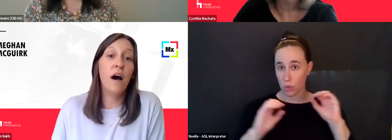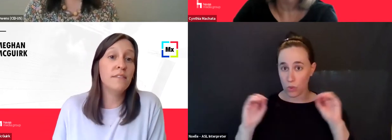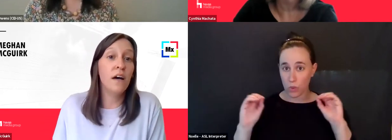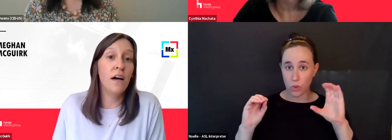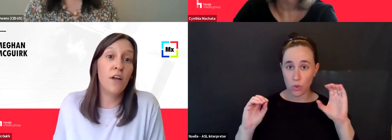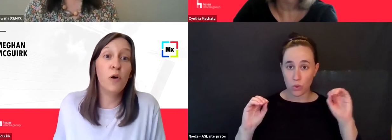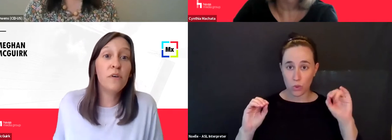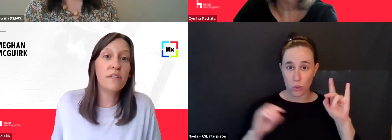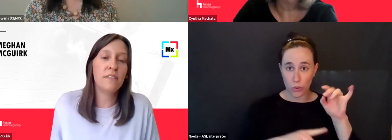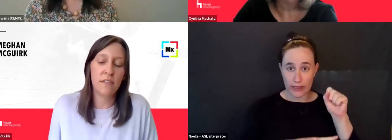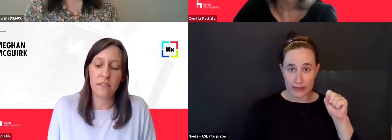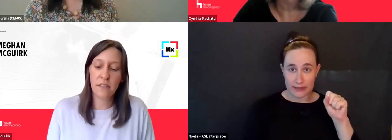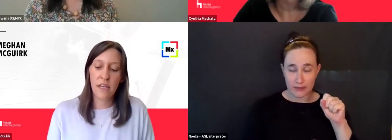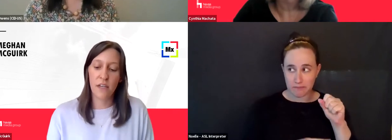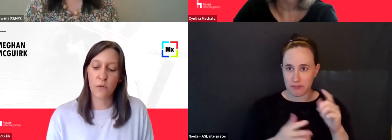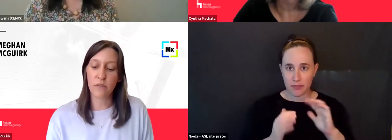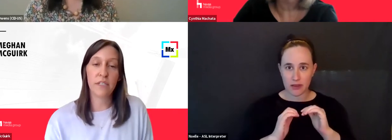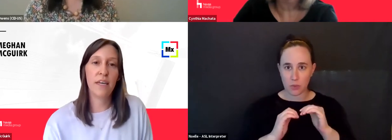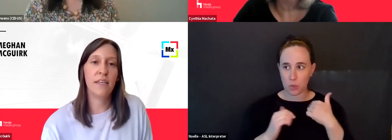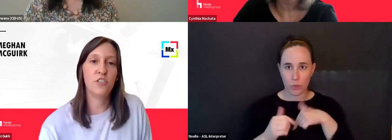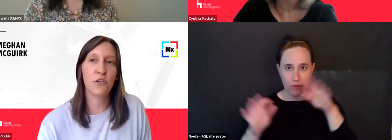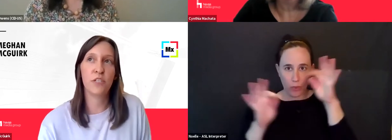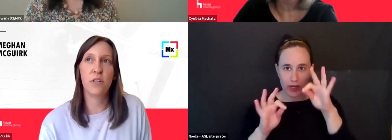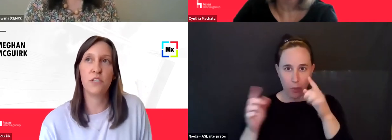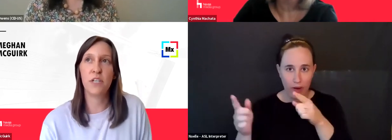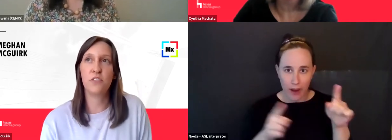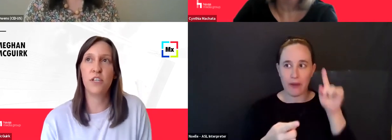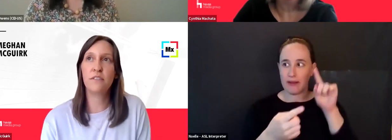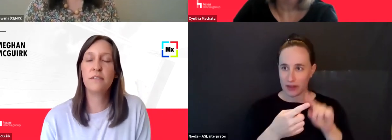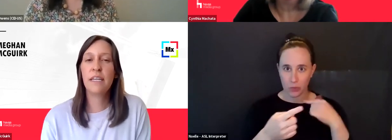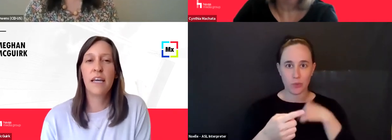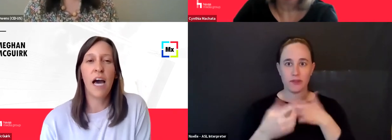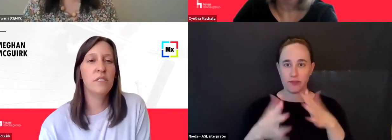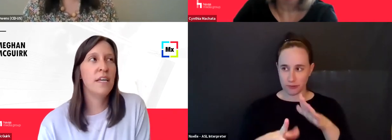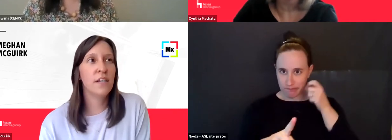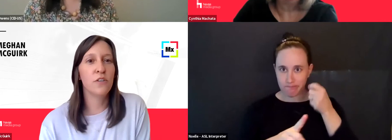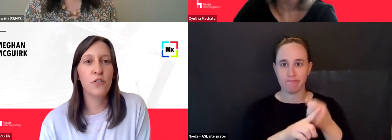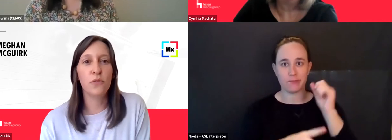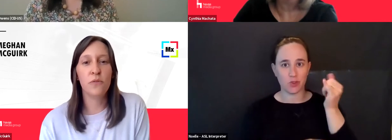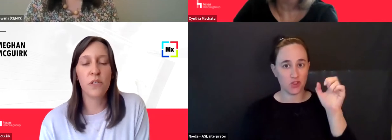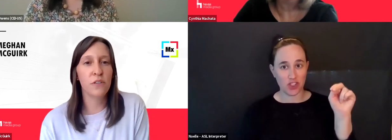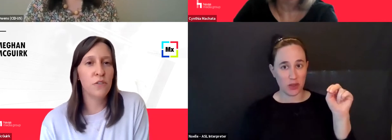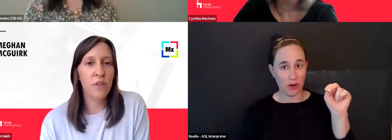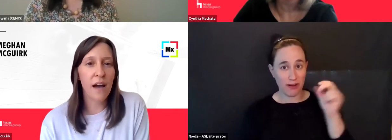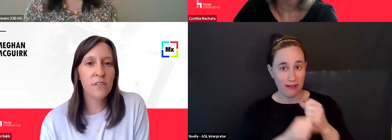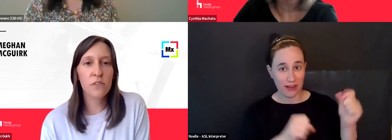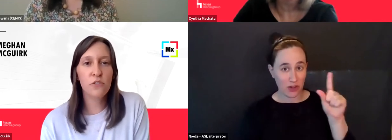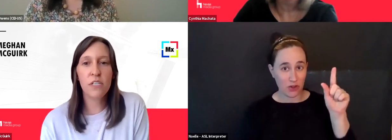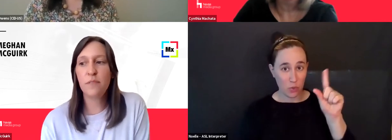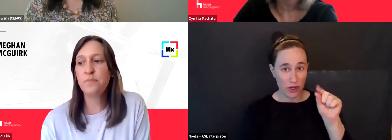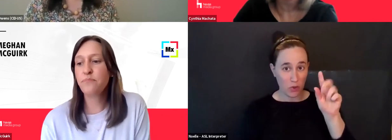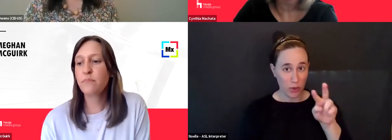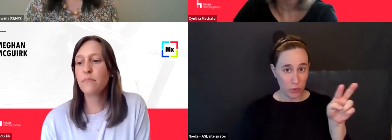on unknowable until, you know, we really hit that January, 2022, I would say their new, their new flock